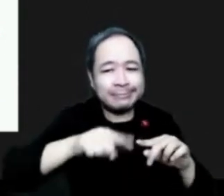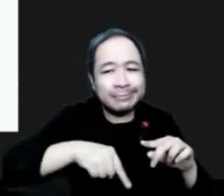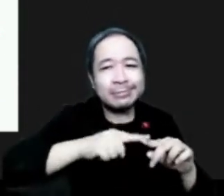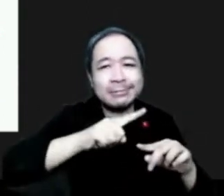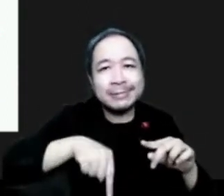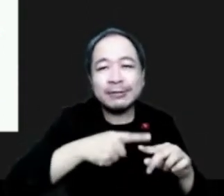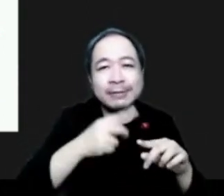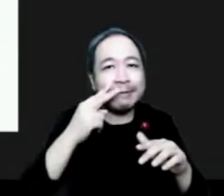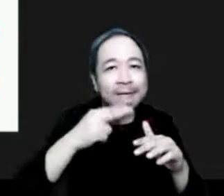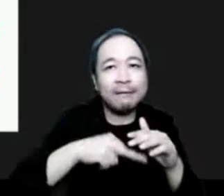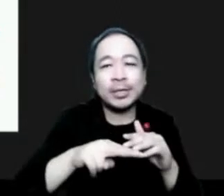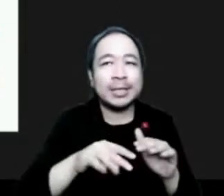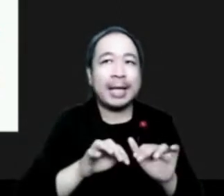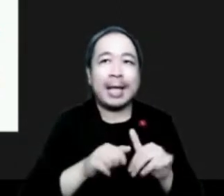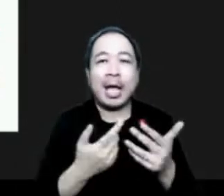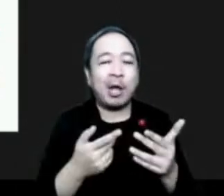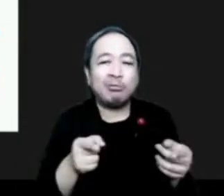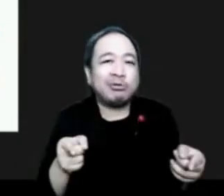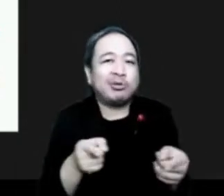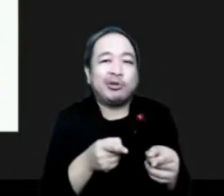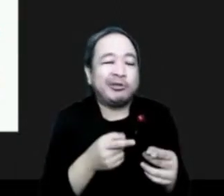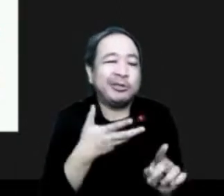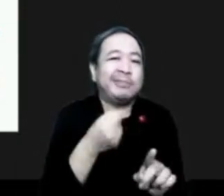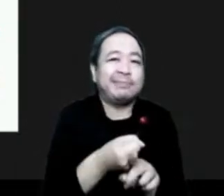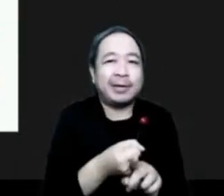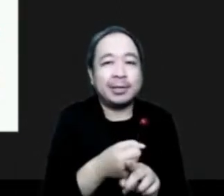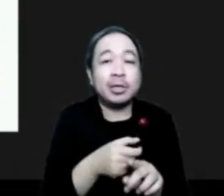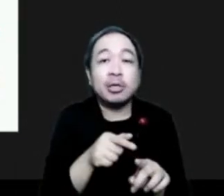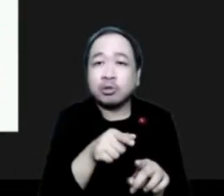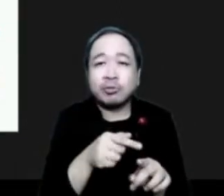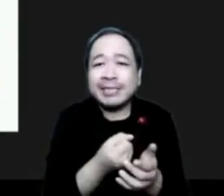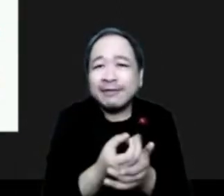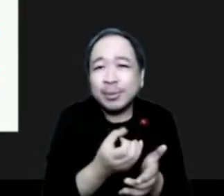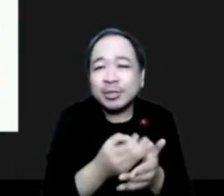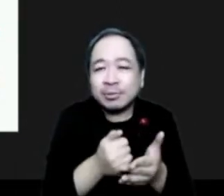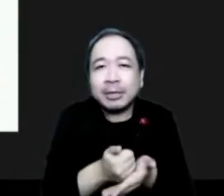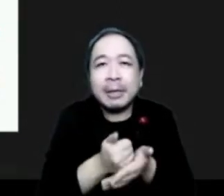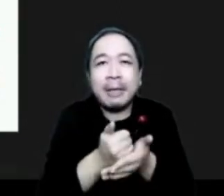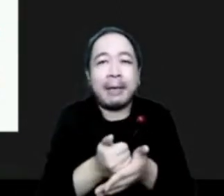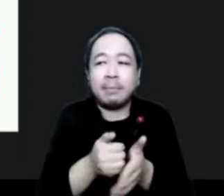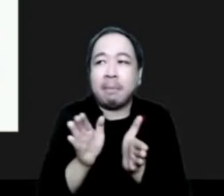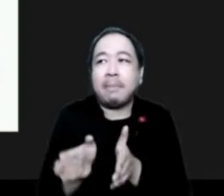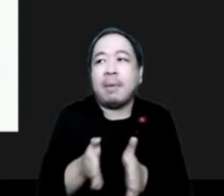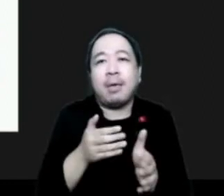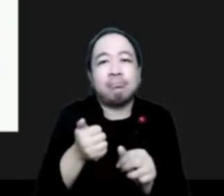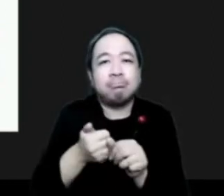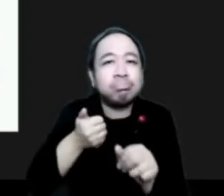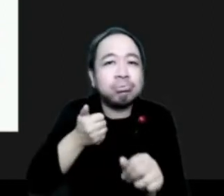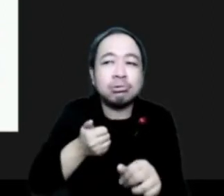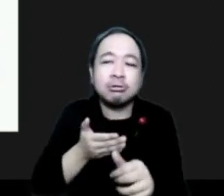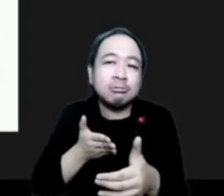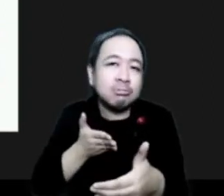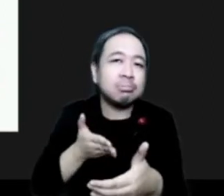-term fire risk and danger index. So, anything that can be helpful to be better prepared for wildfires and to take some mitigation measures.